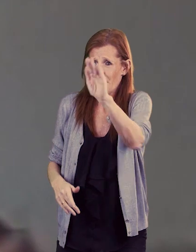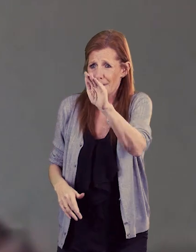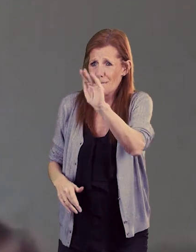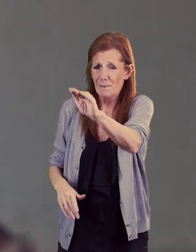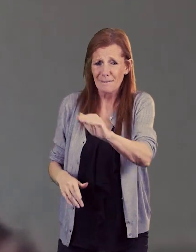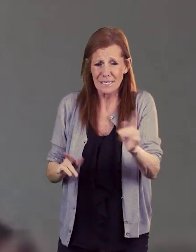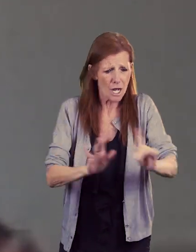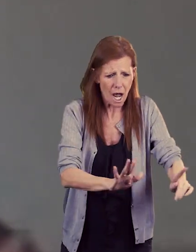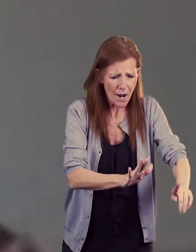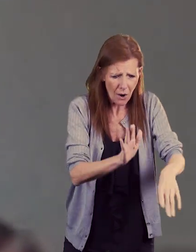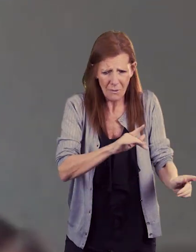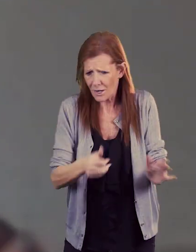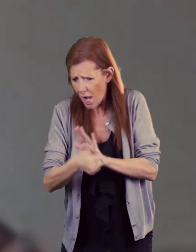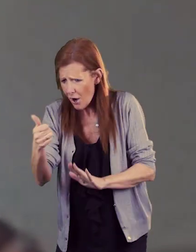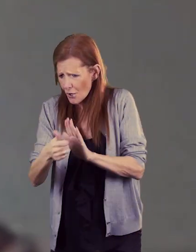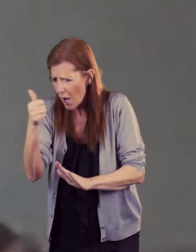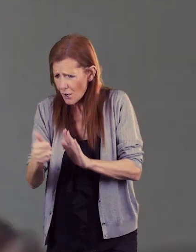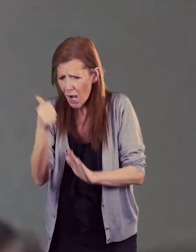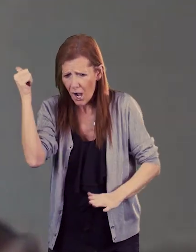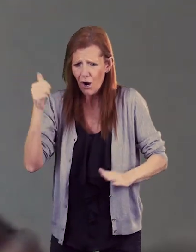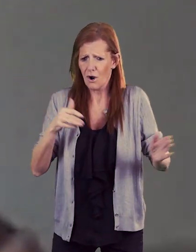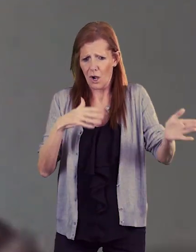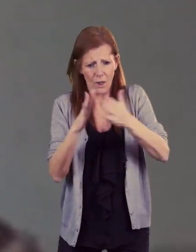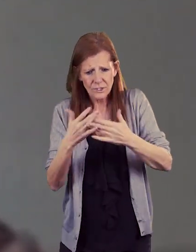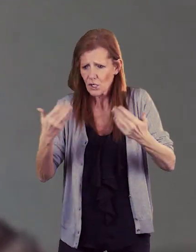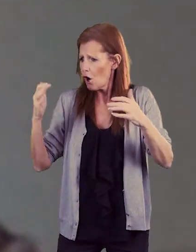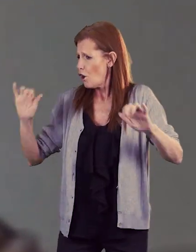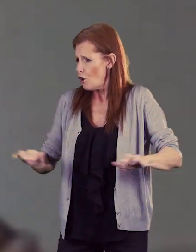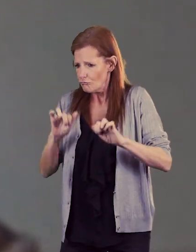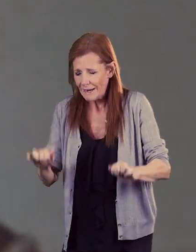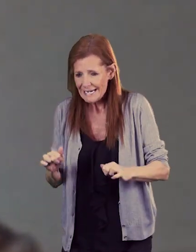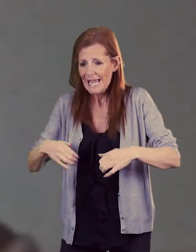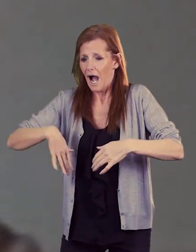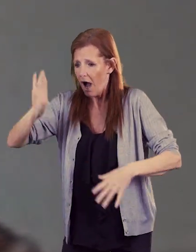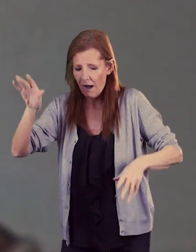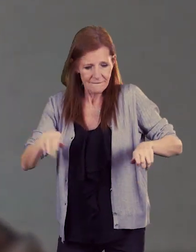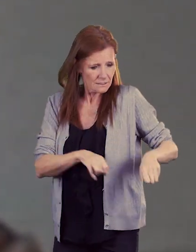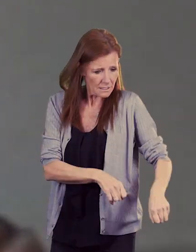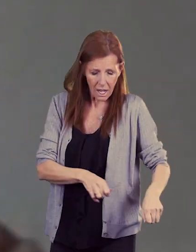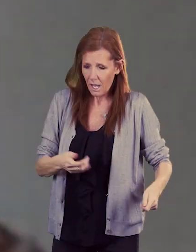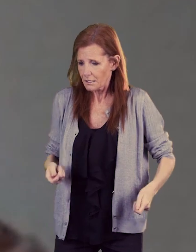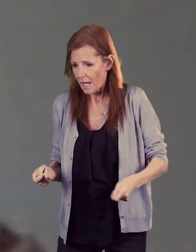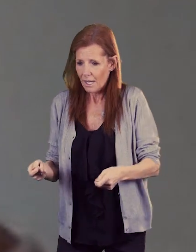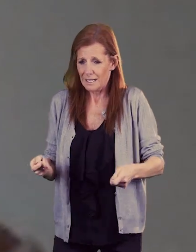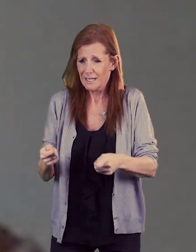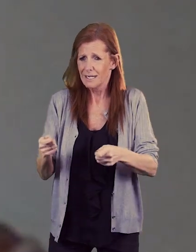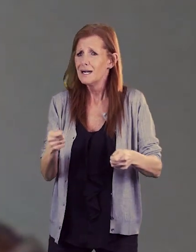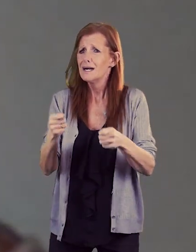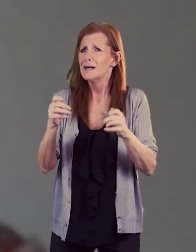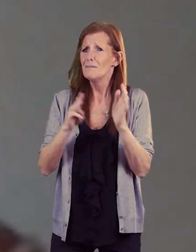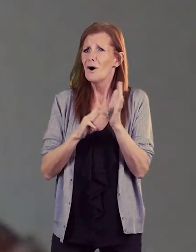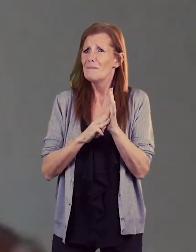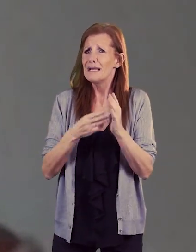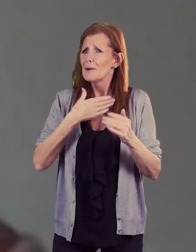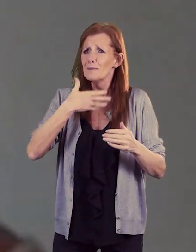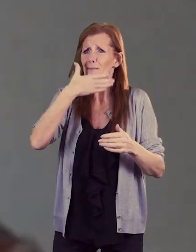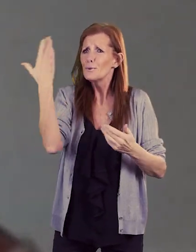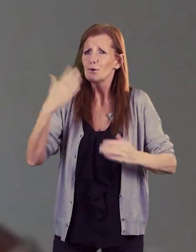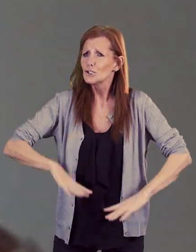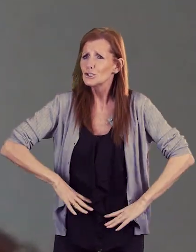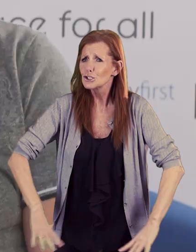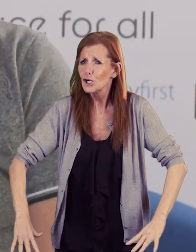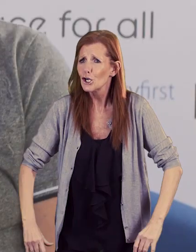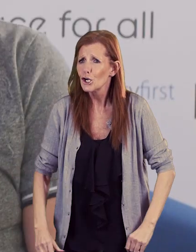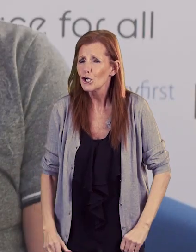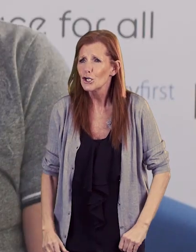mummy get me out get out the door shut the door lock everything get everything go in dog on hand but mummy I'm not wearing a skirt